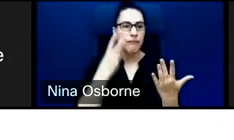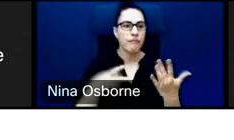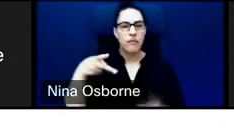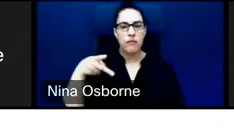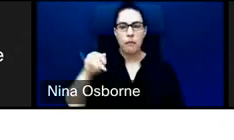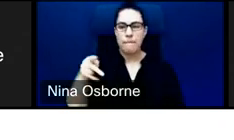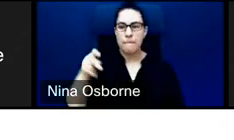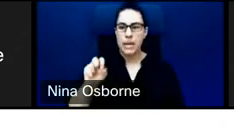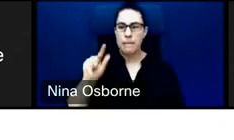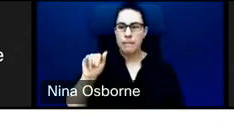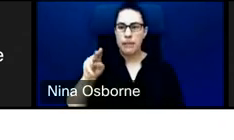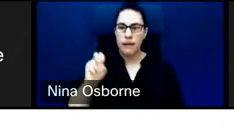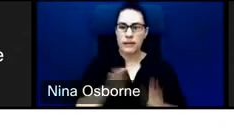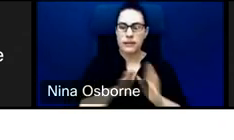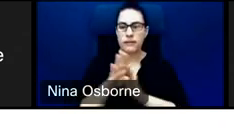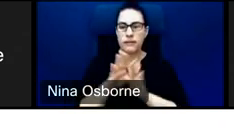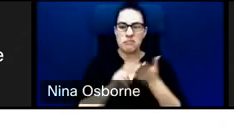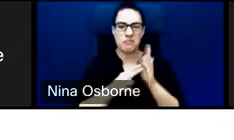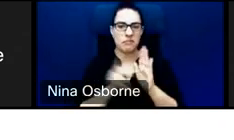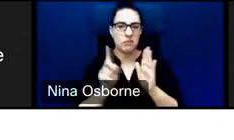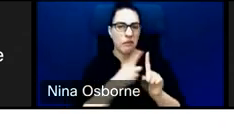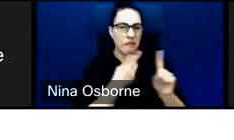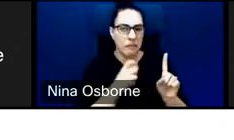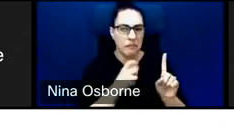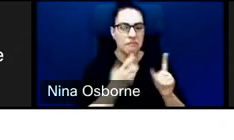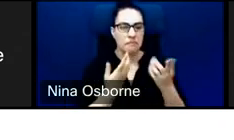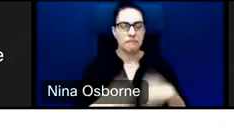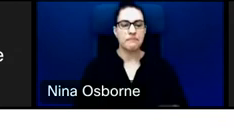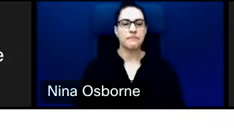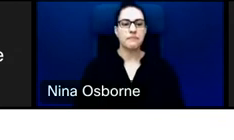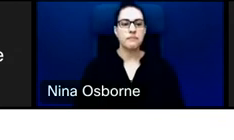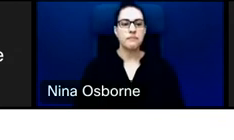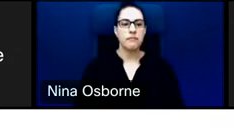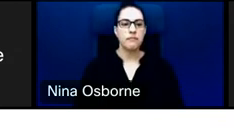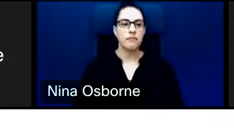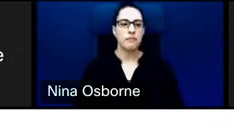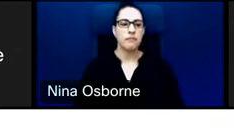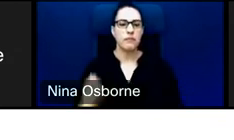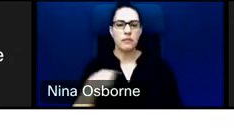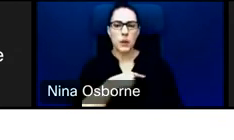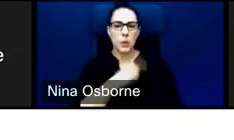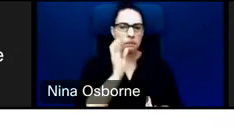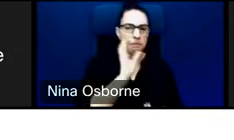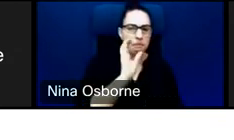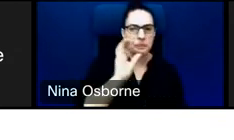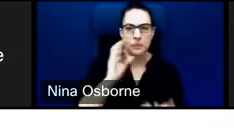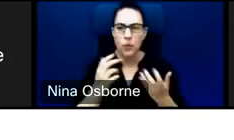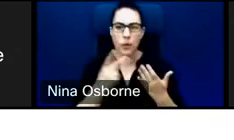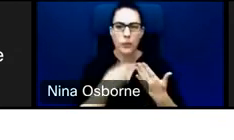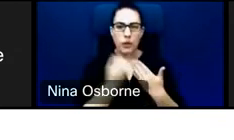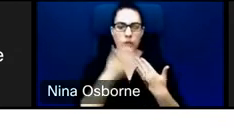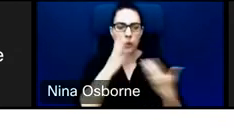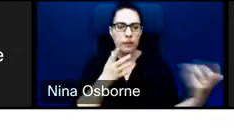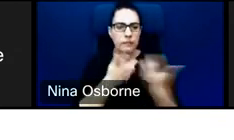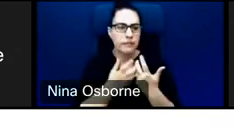The origination officers are seeking projects that will meet our development strategy that Roxanne